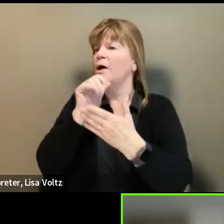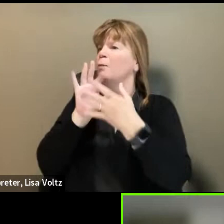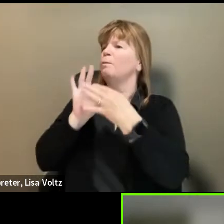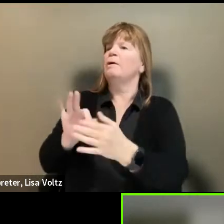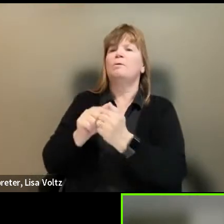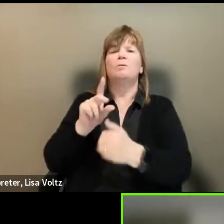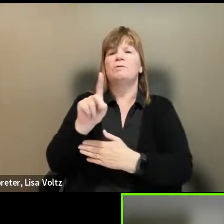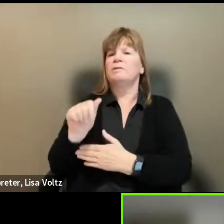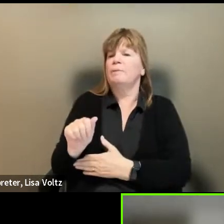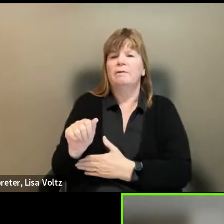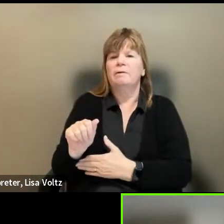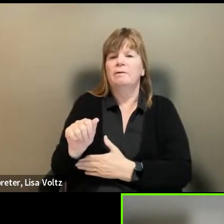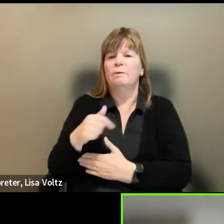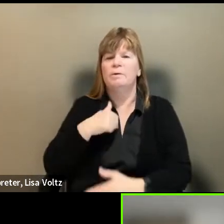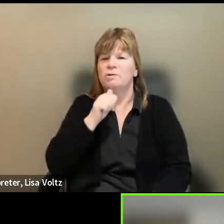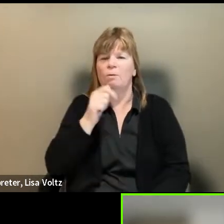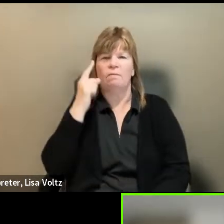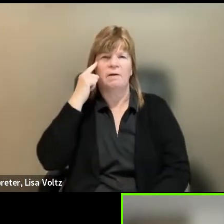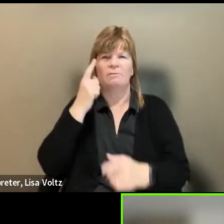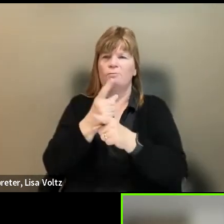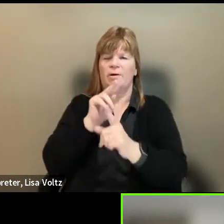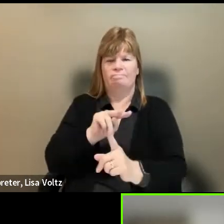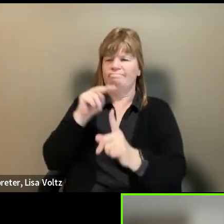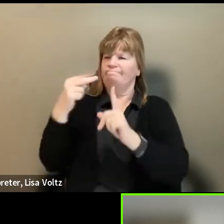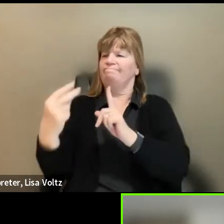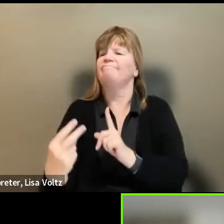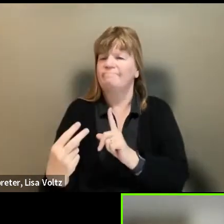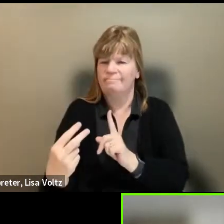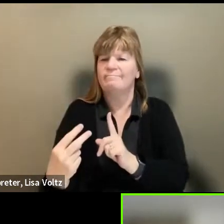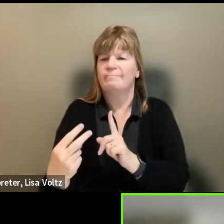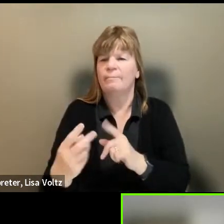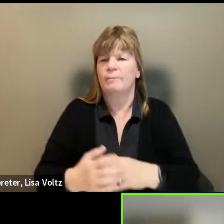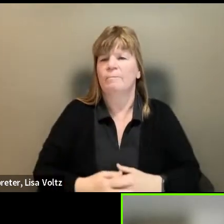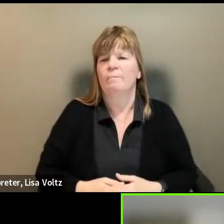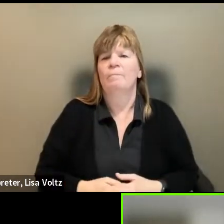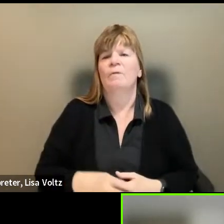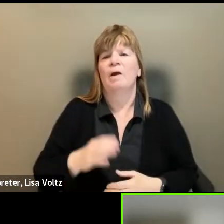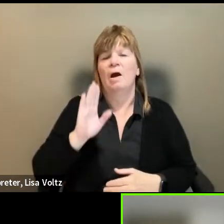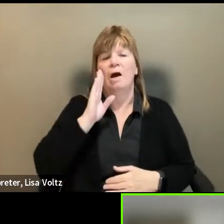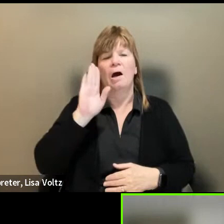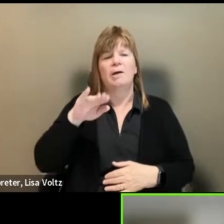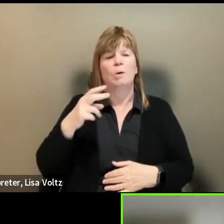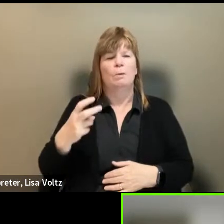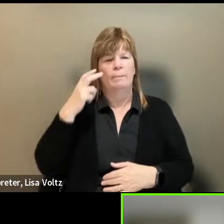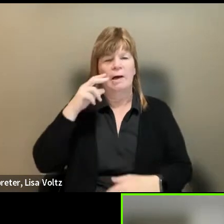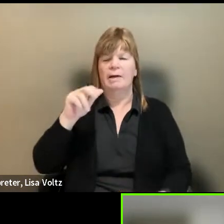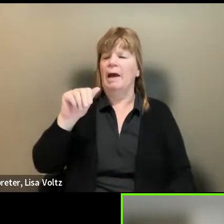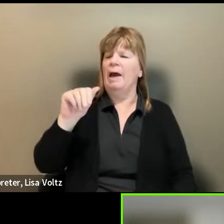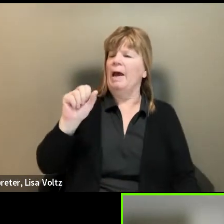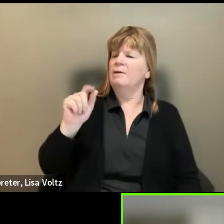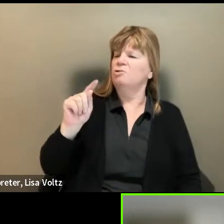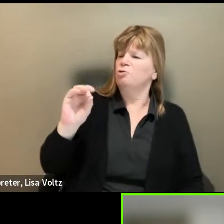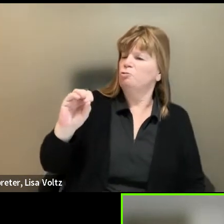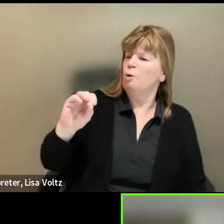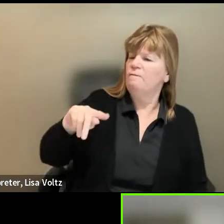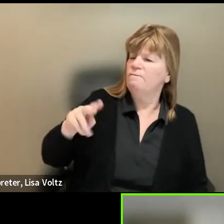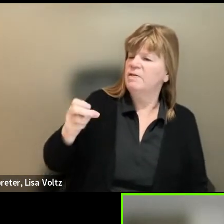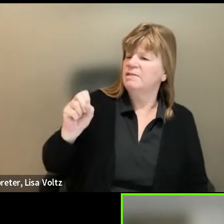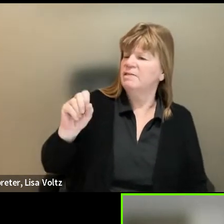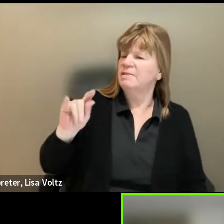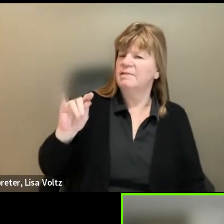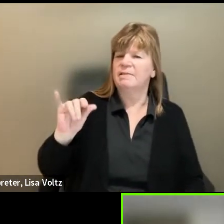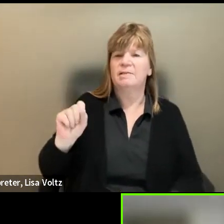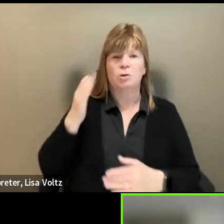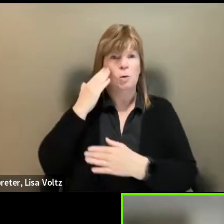And we just don't think about it the right way. So I know a, a blind astrophysicist and you know why it's actually a